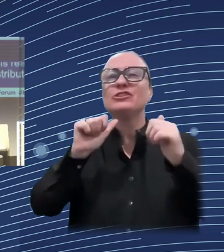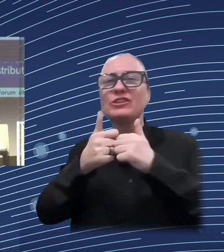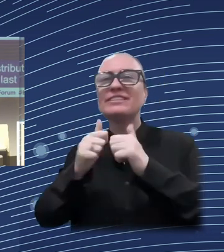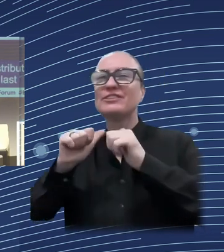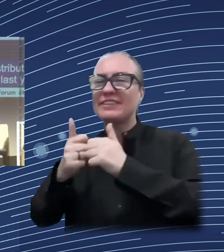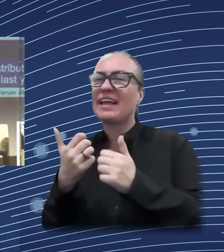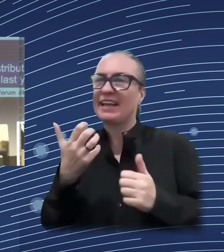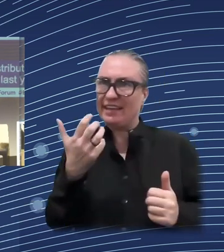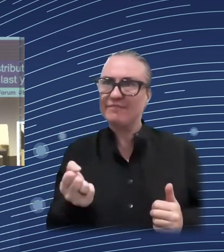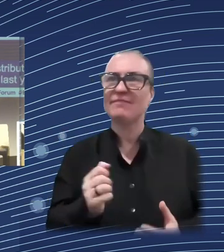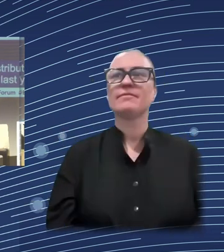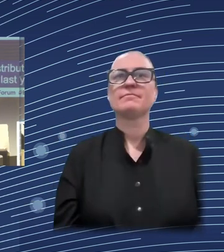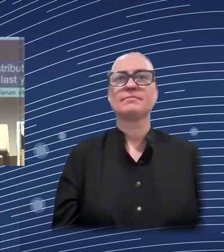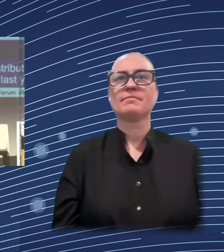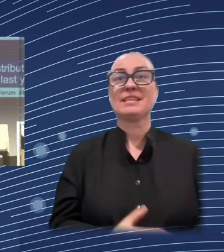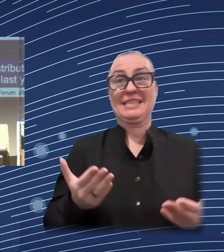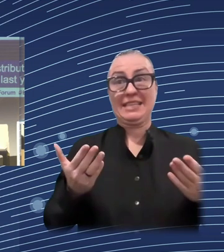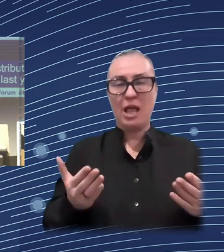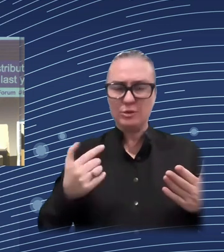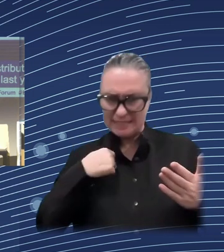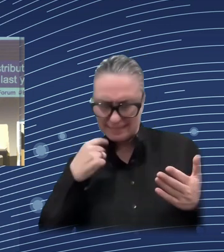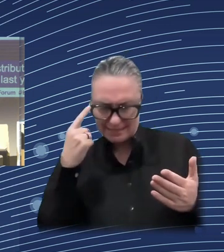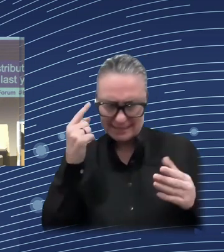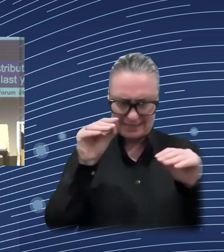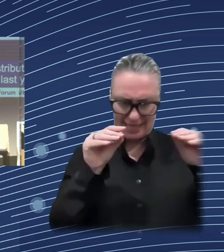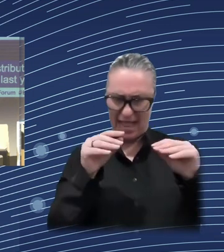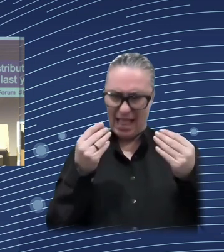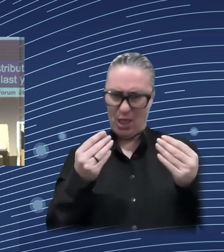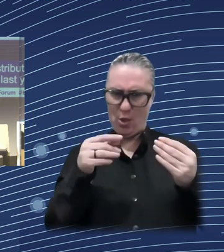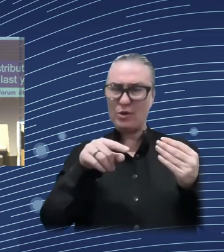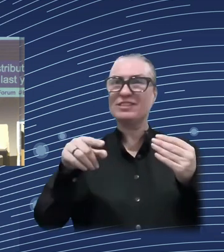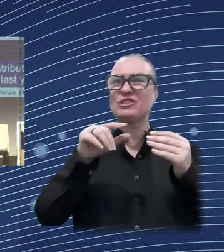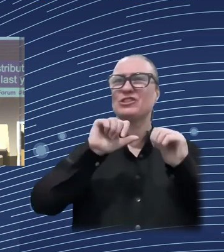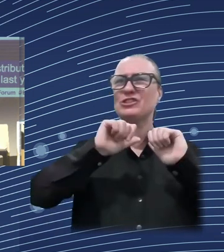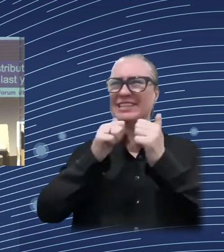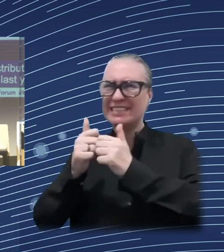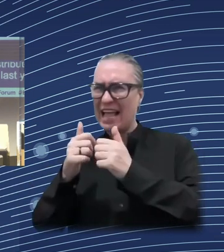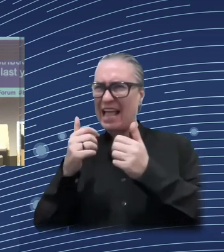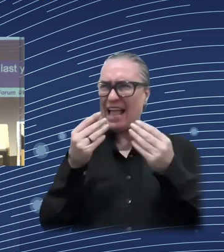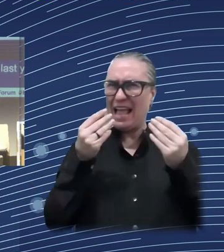important, and we can see it as really the first stone in the area.